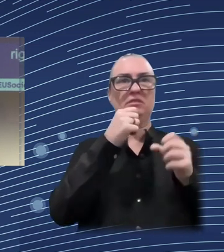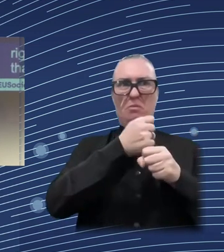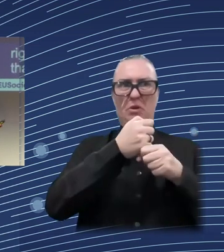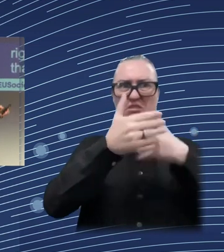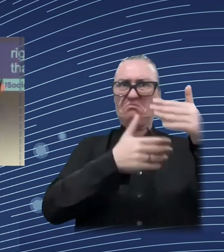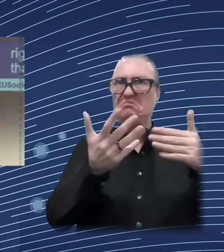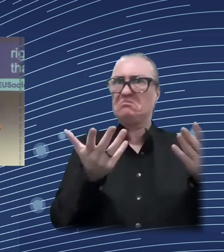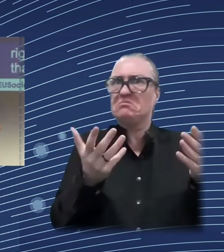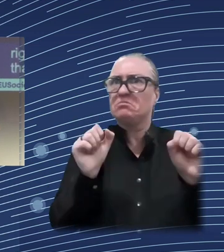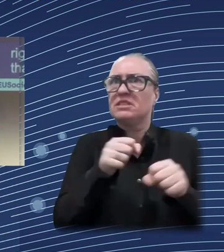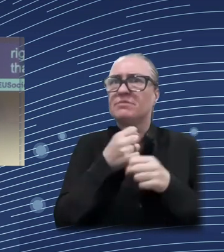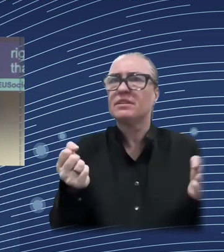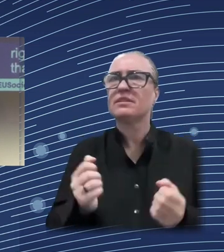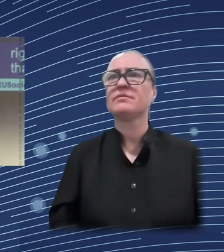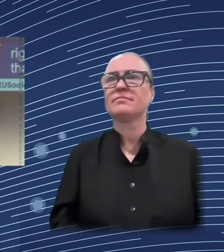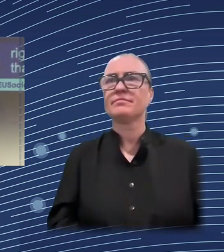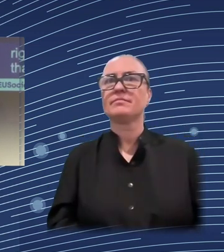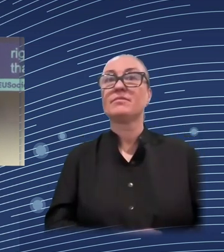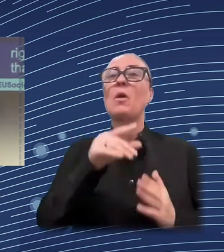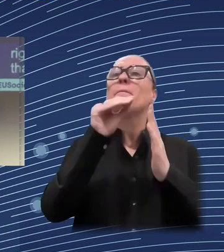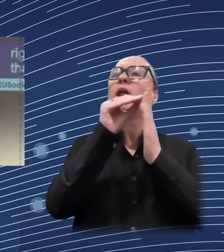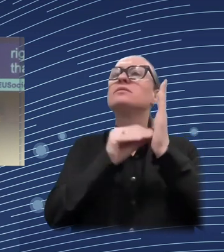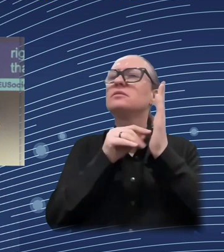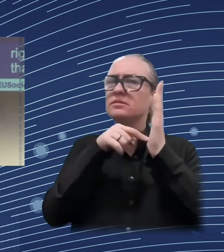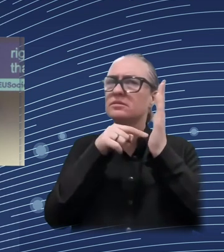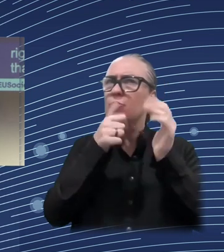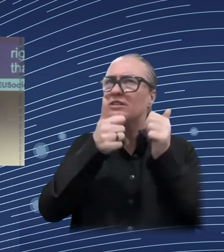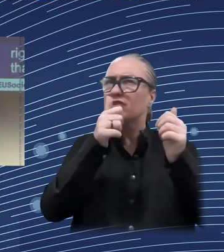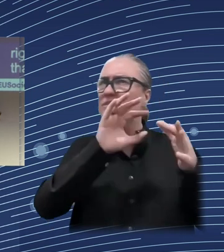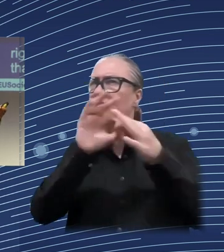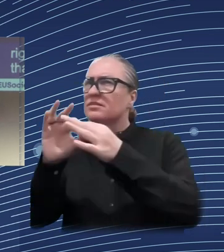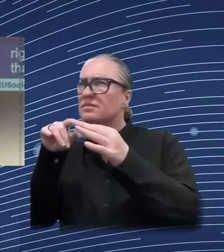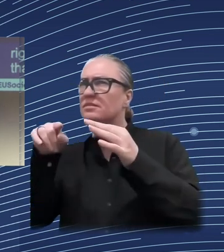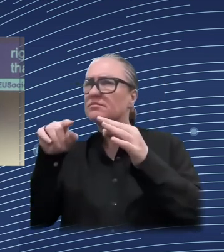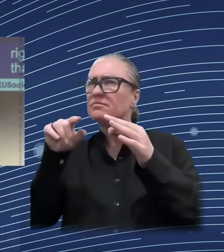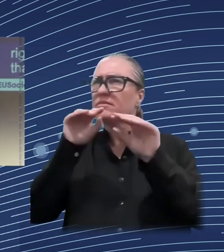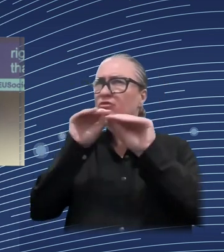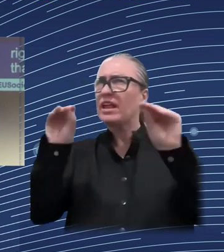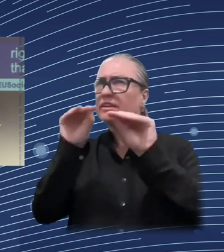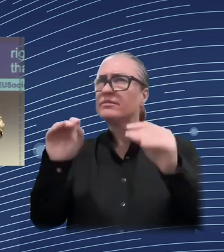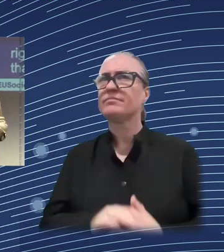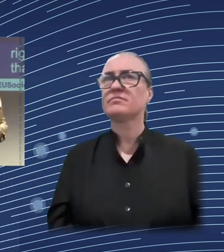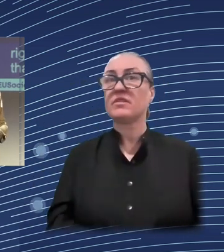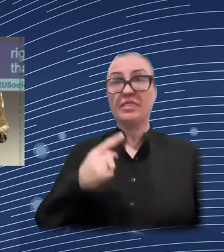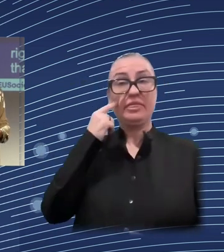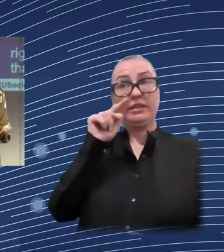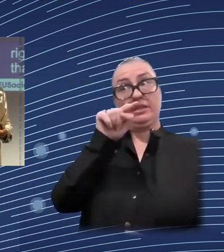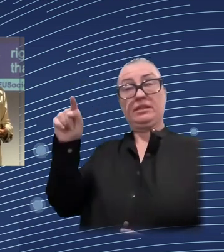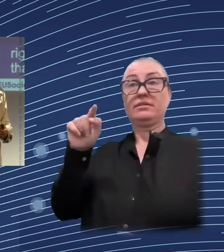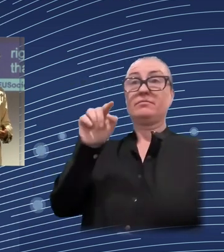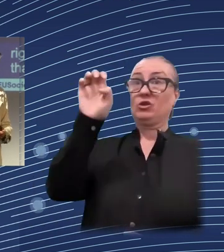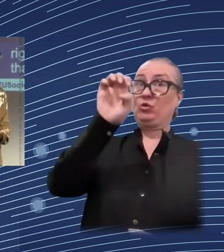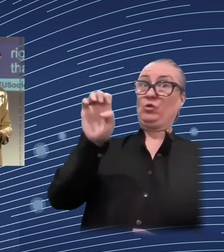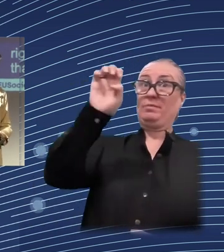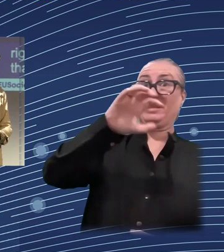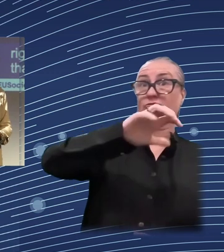impact. So very many, I don't know, but in my case that I treat a lot in our institution, which is exact, it's a lot with public,